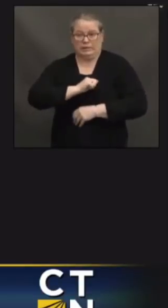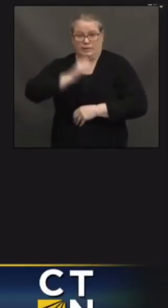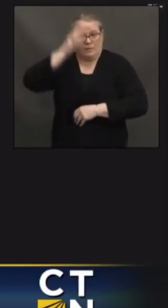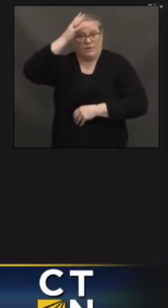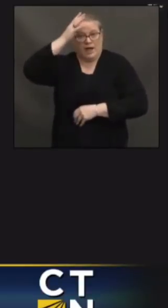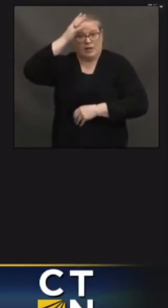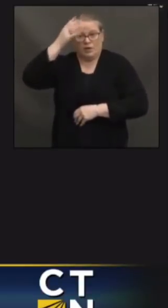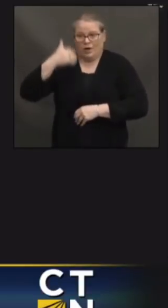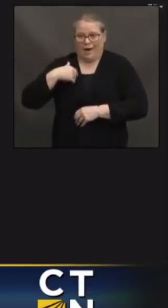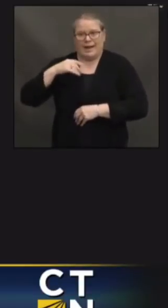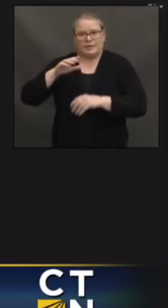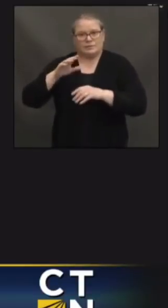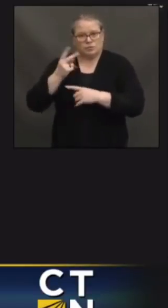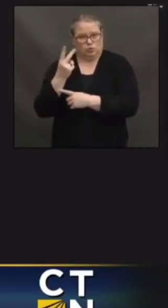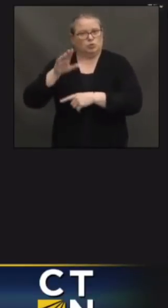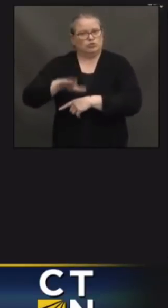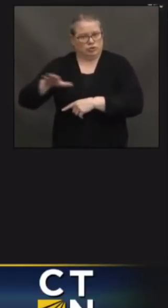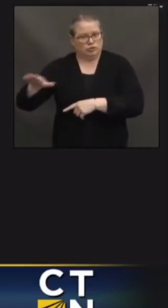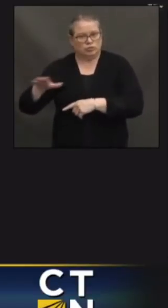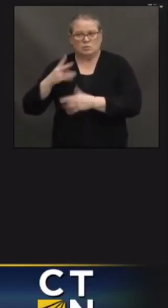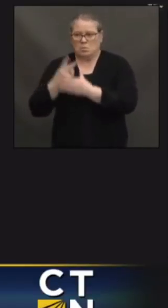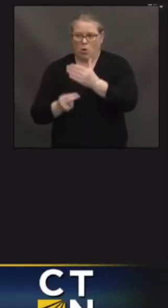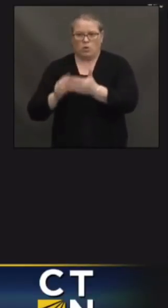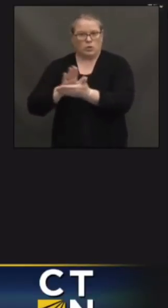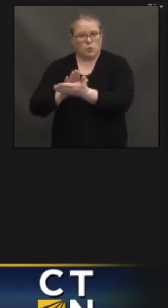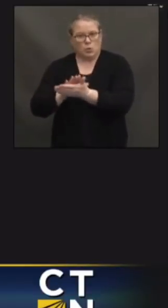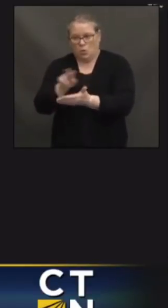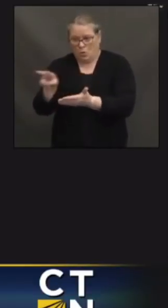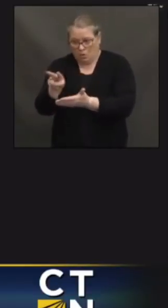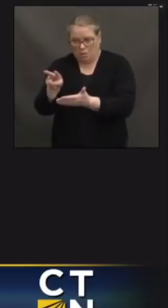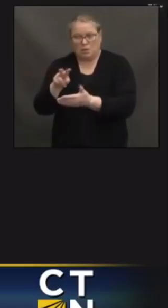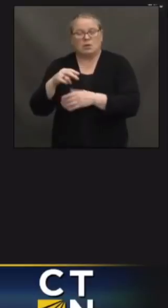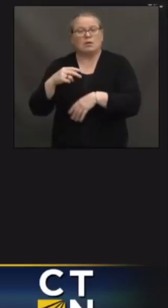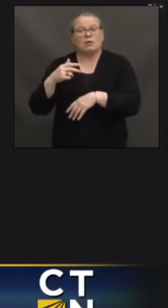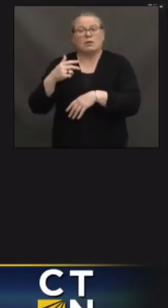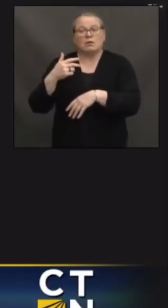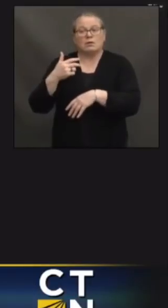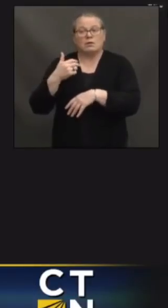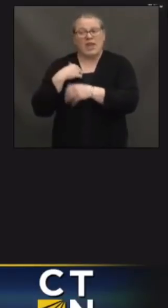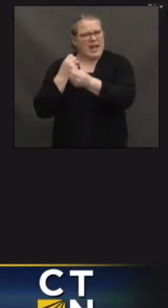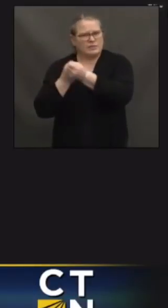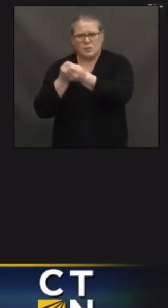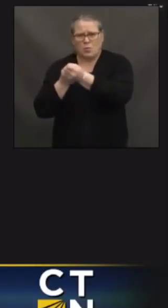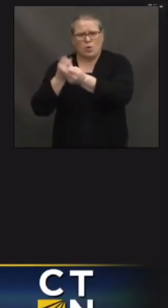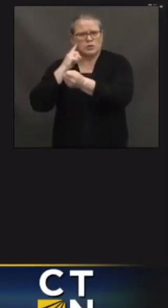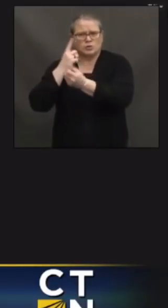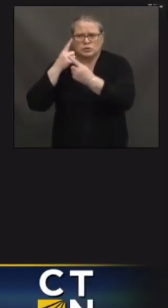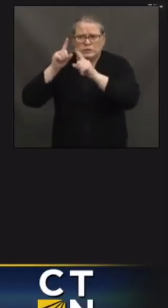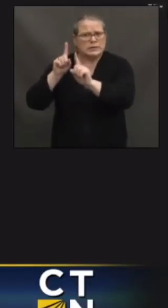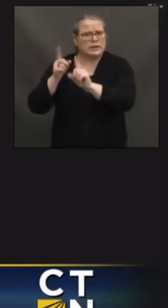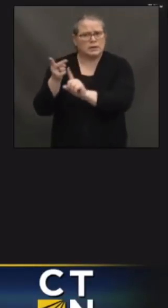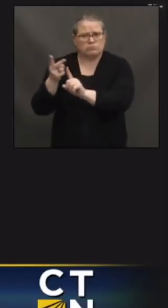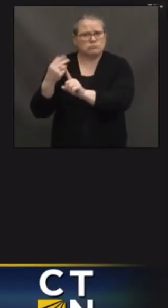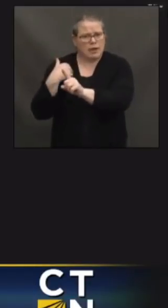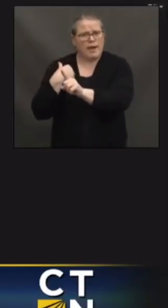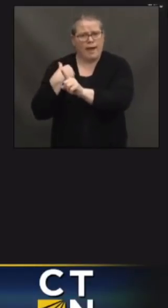school-aged kids, and, you know, they have all of the supports around them that they need to succeed. And I can, you know, just, you know, see how difficult it's